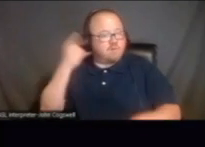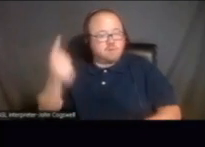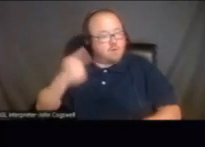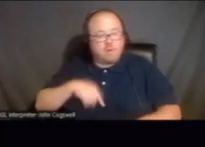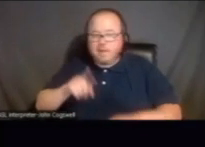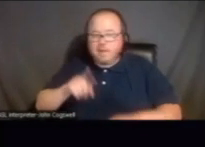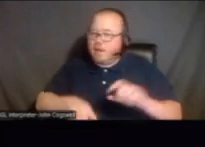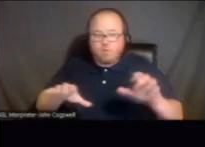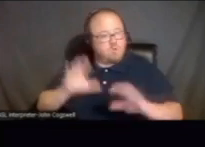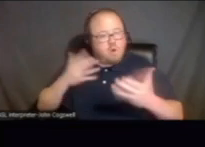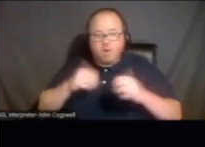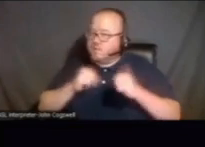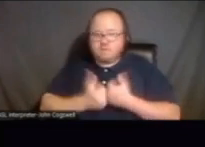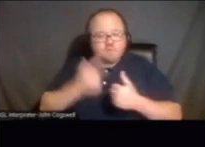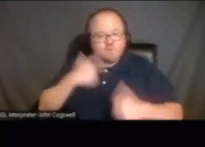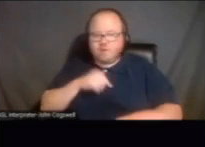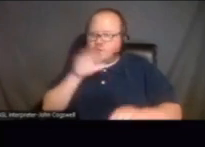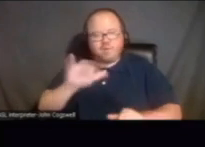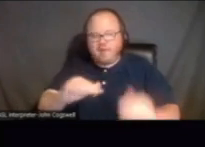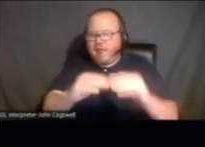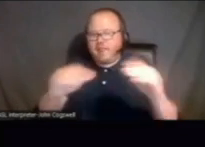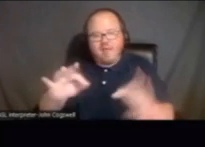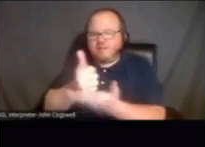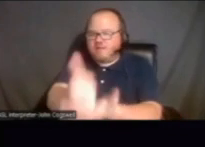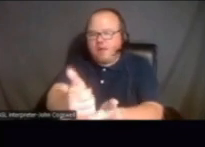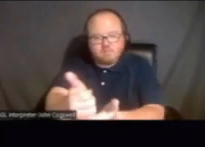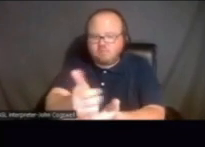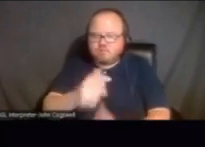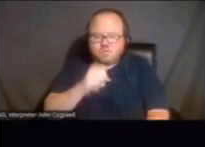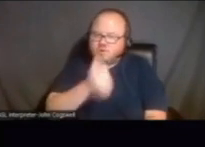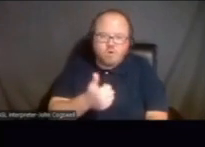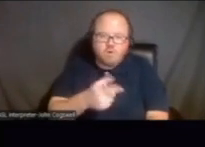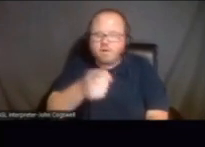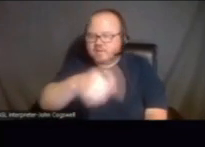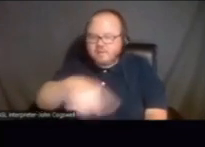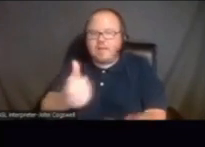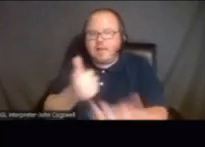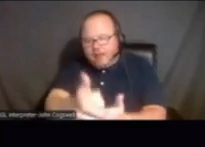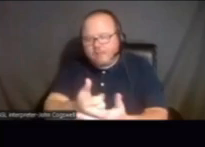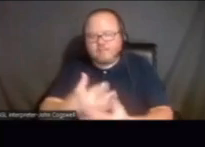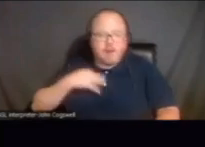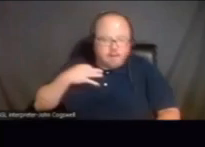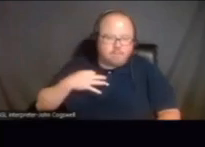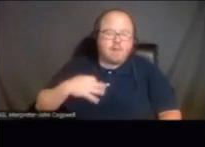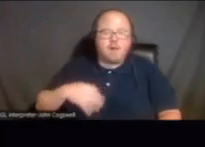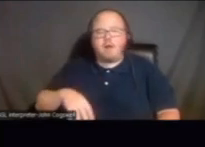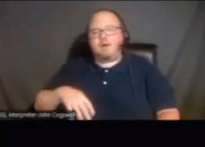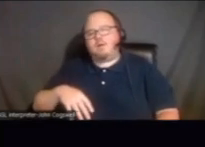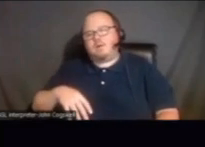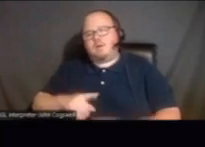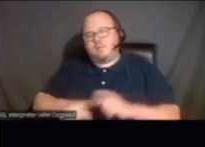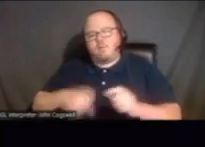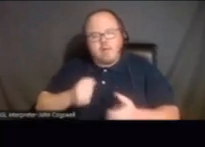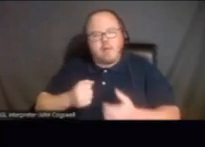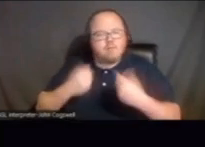that we can do at our agency, because we don't do that level of assisting someone and applying for applications, but we can certainly provide the